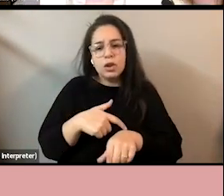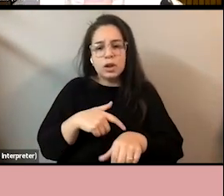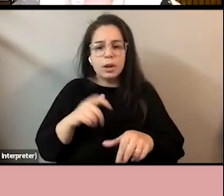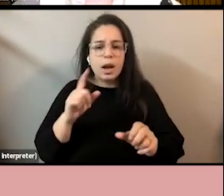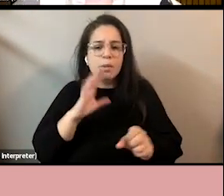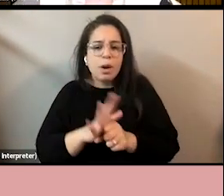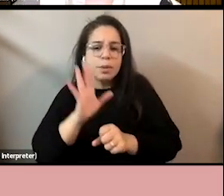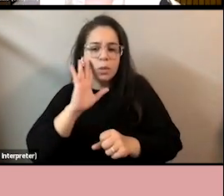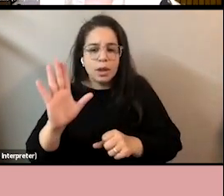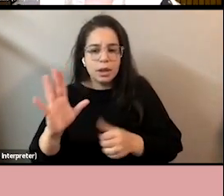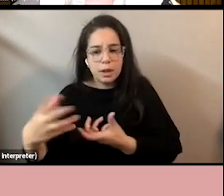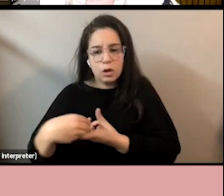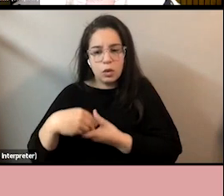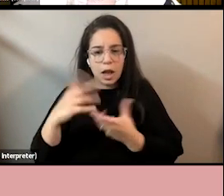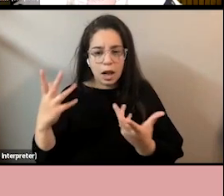inclusion.